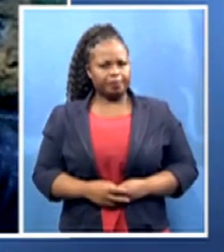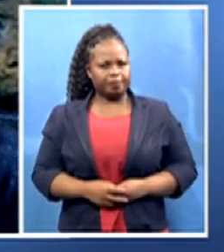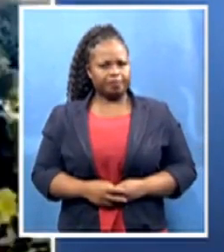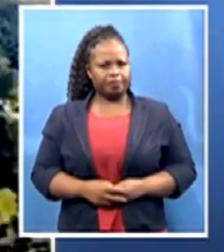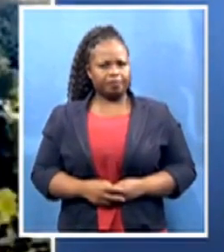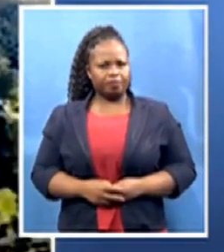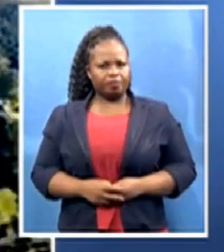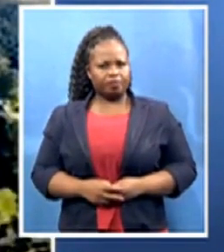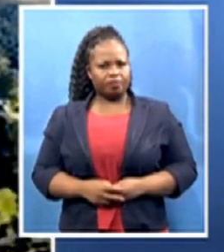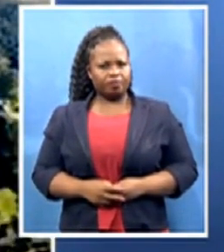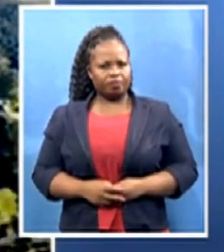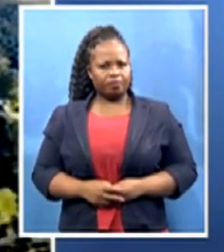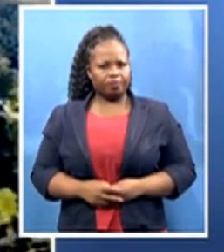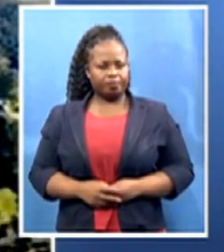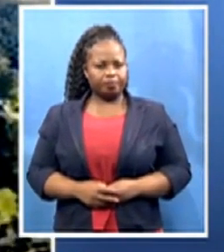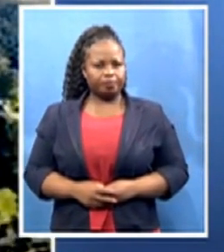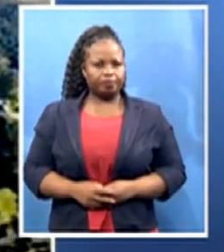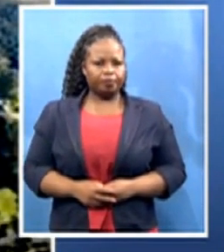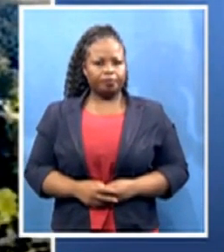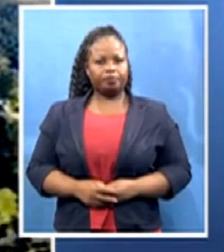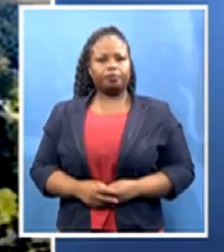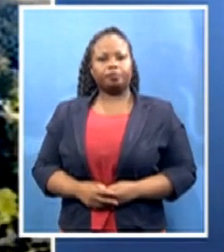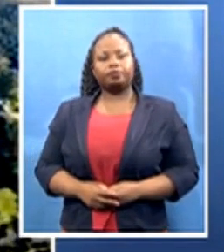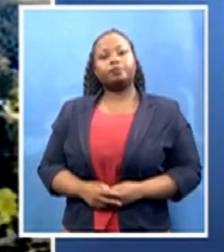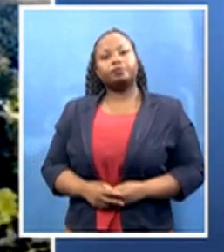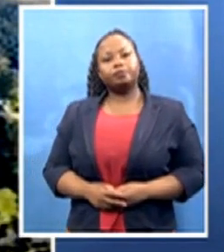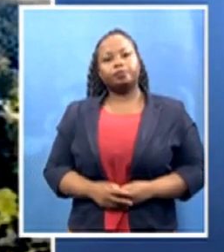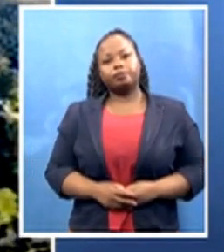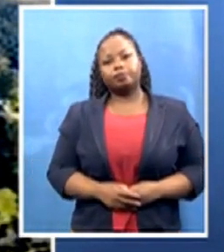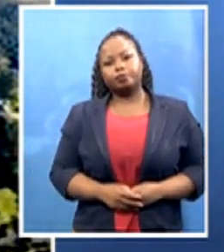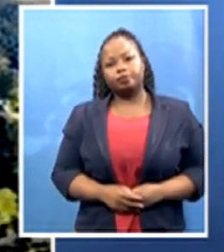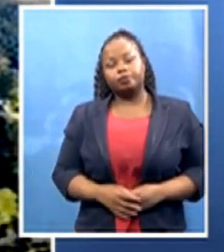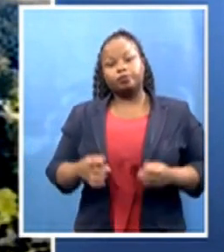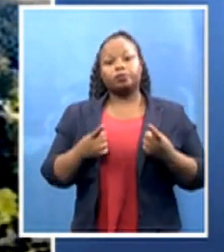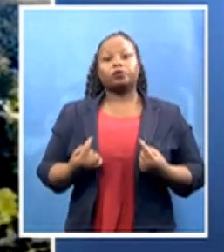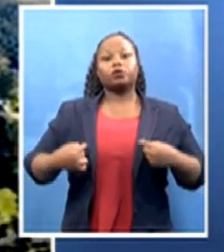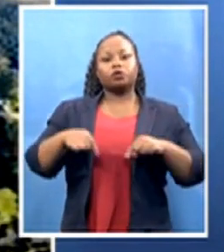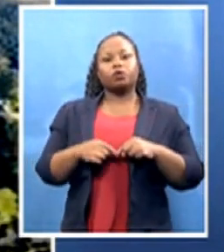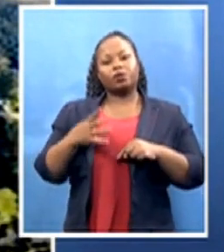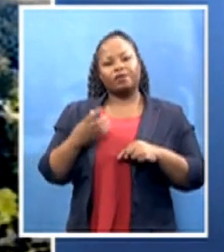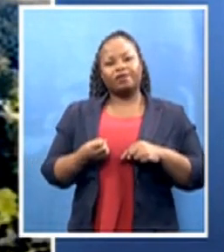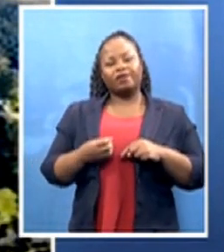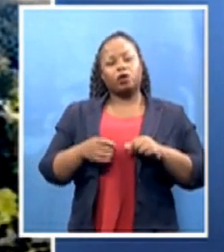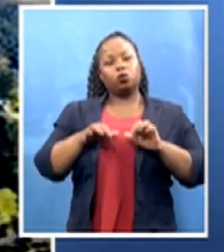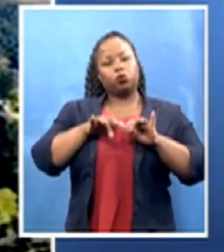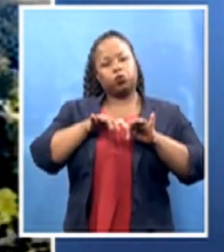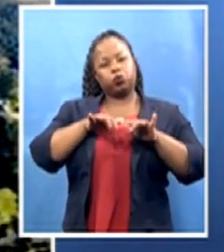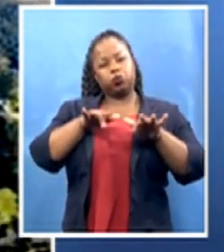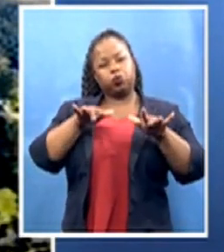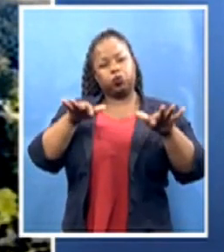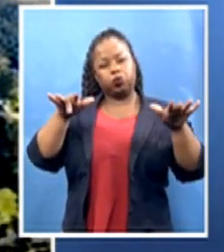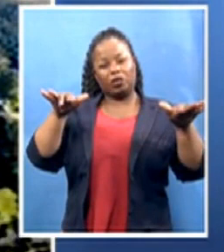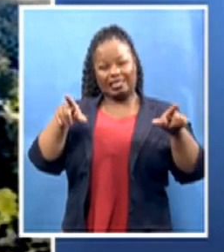So when we have a significant pandemic like we have now, the